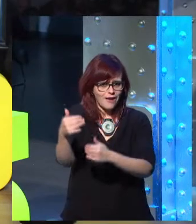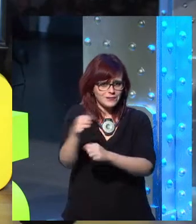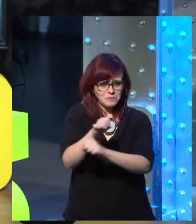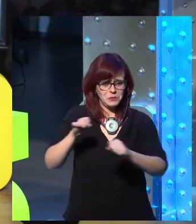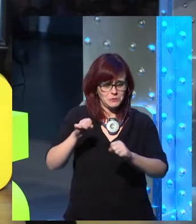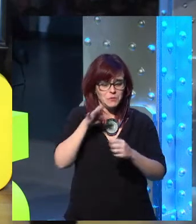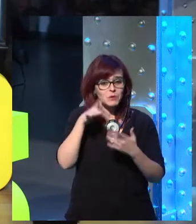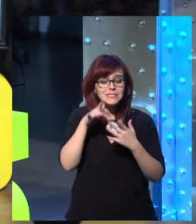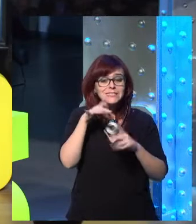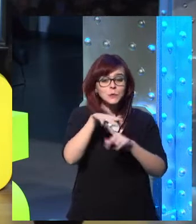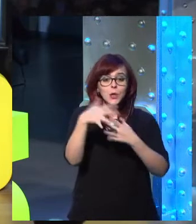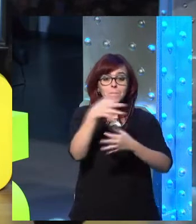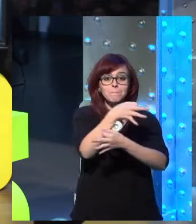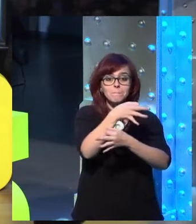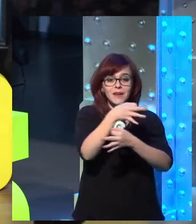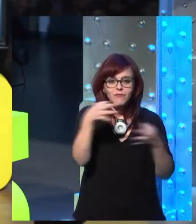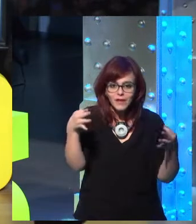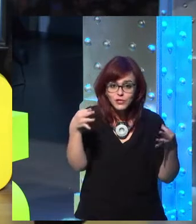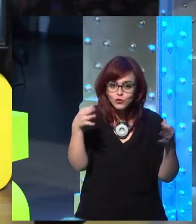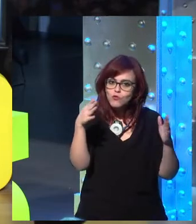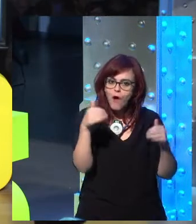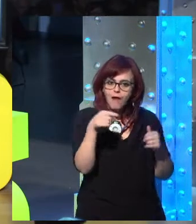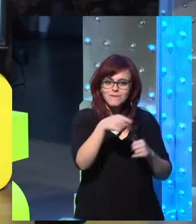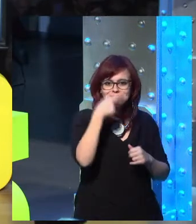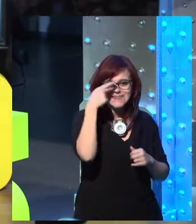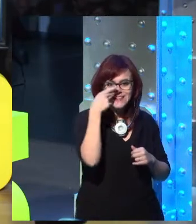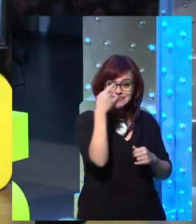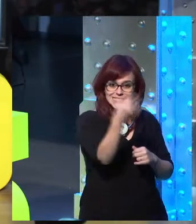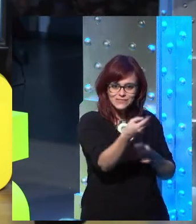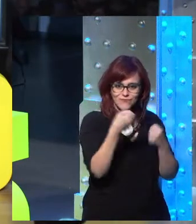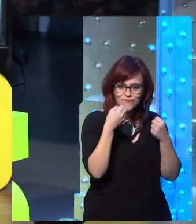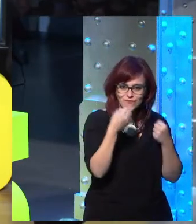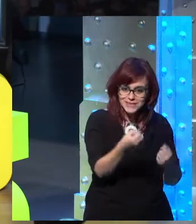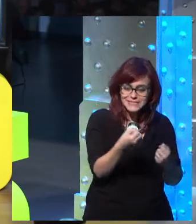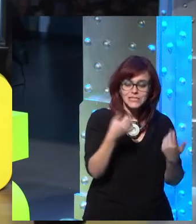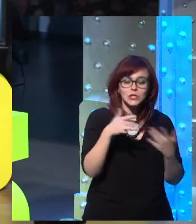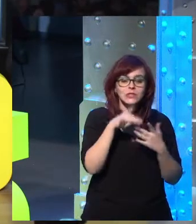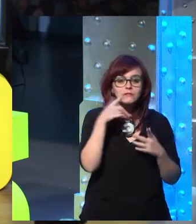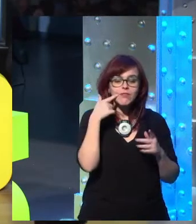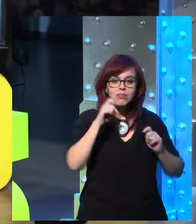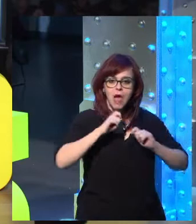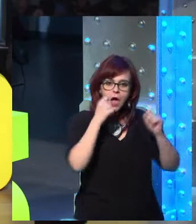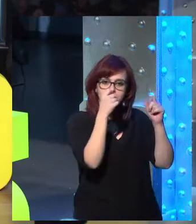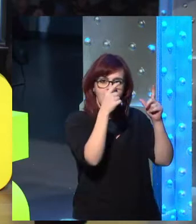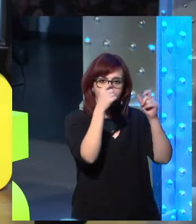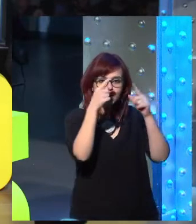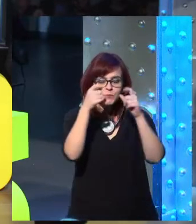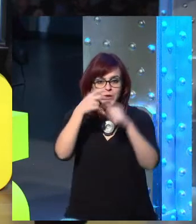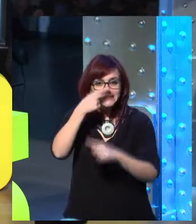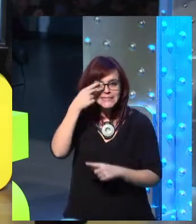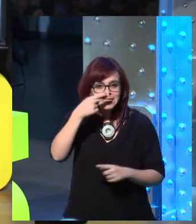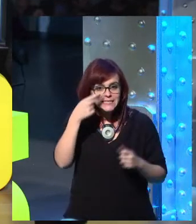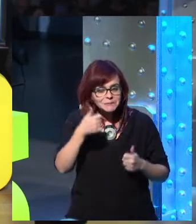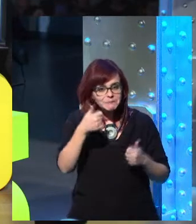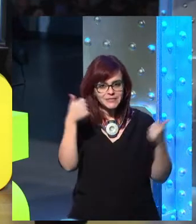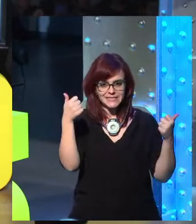In Star Trek, you don't have a spaceship with one kind of human because then they would get attacked and everybody would die.